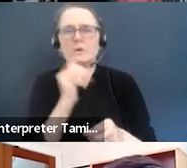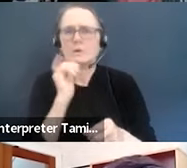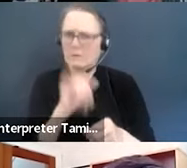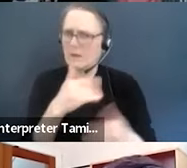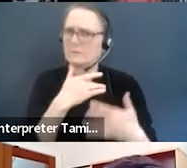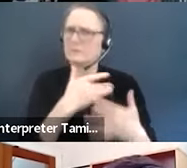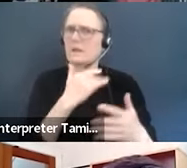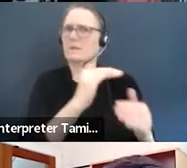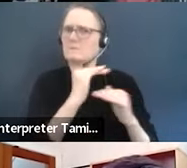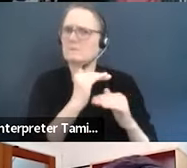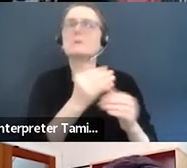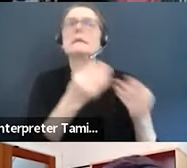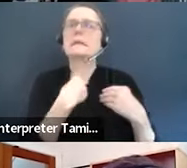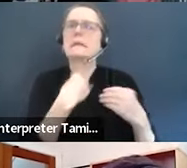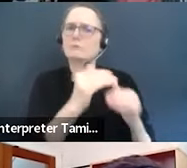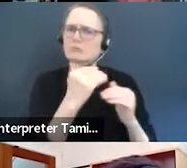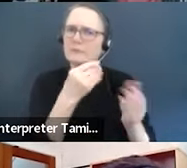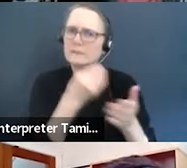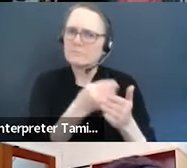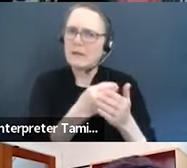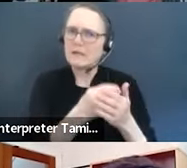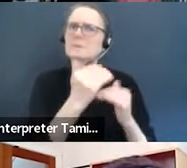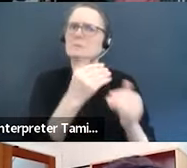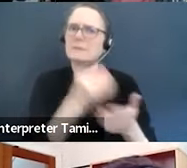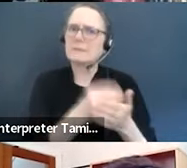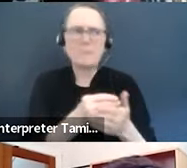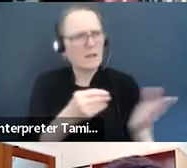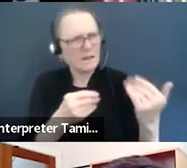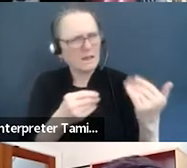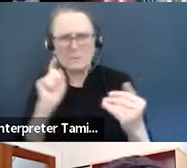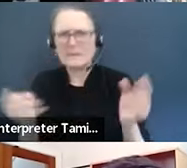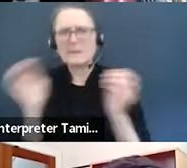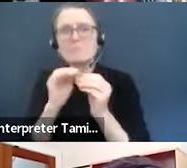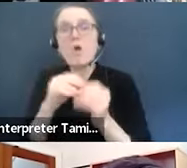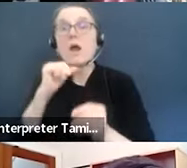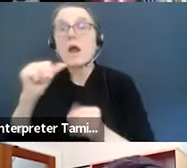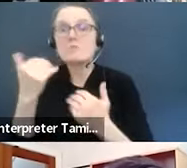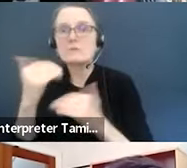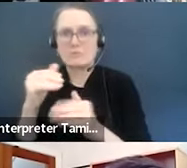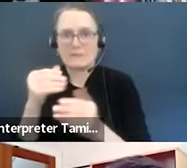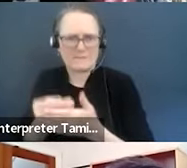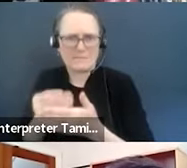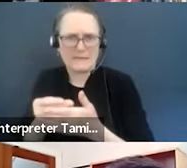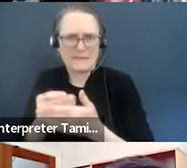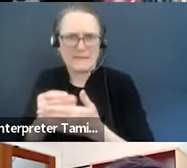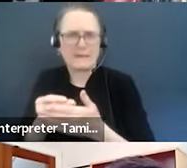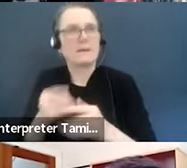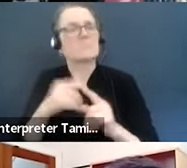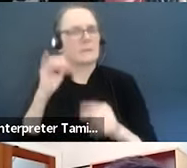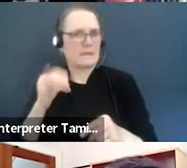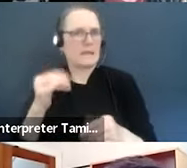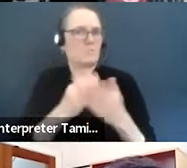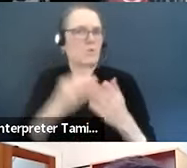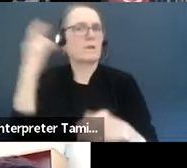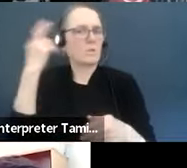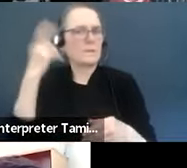been under-invested in. And then there are simple, easy steps that involve like cross-sectoral